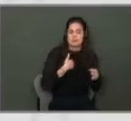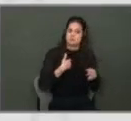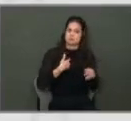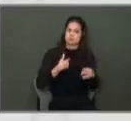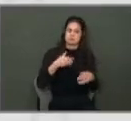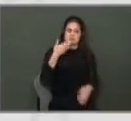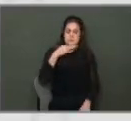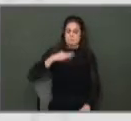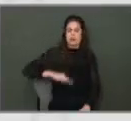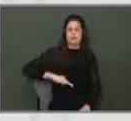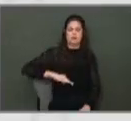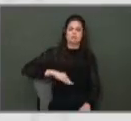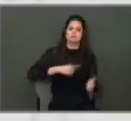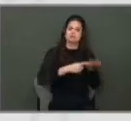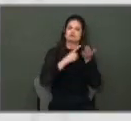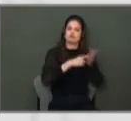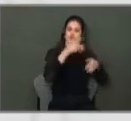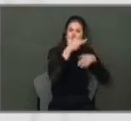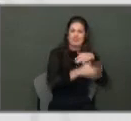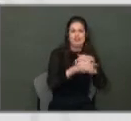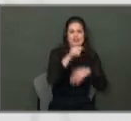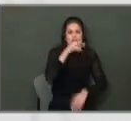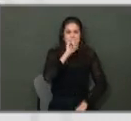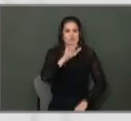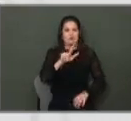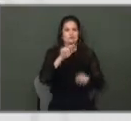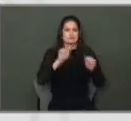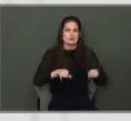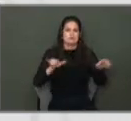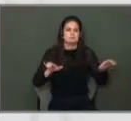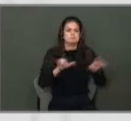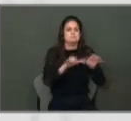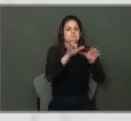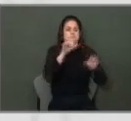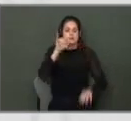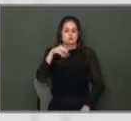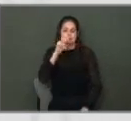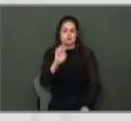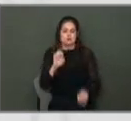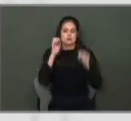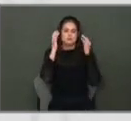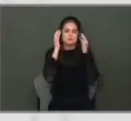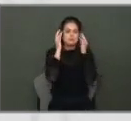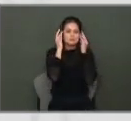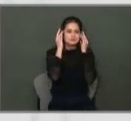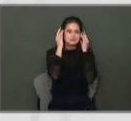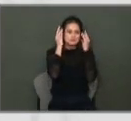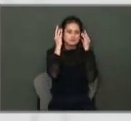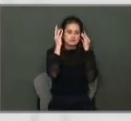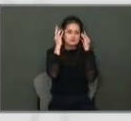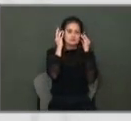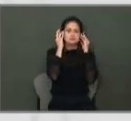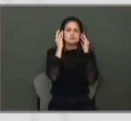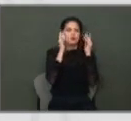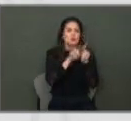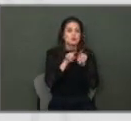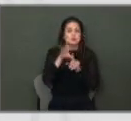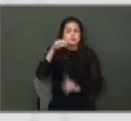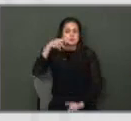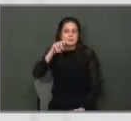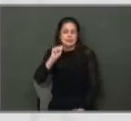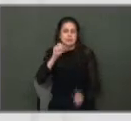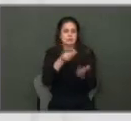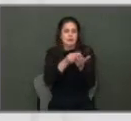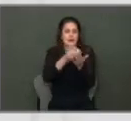early in the year. That way they could take action in June. There's also an element regarding the CPS revenue the city has received.